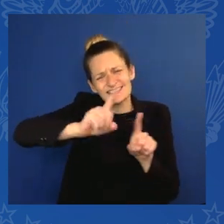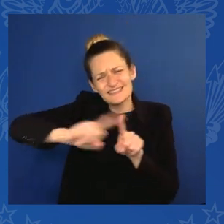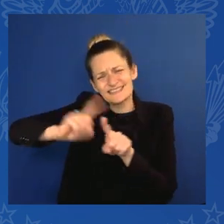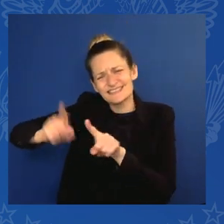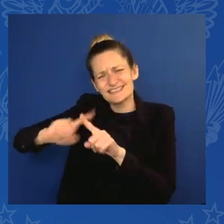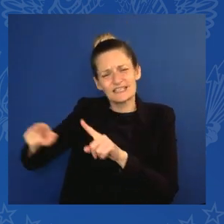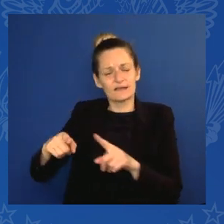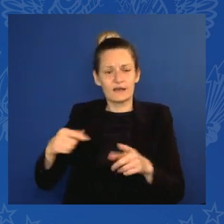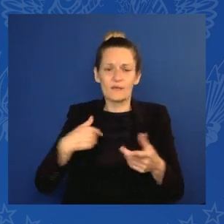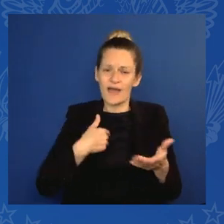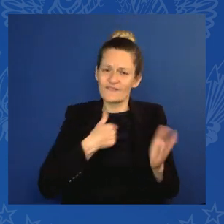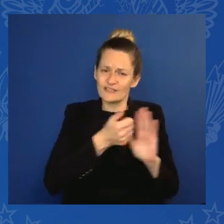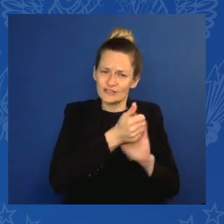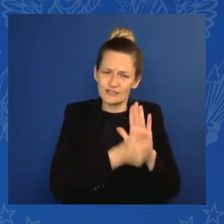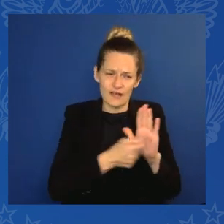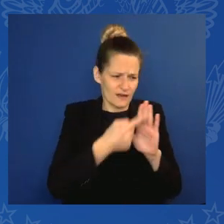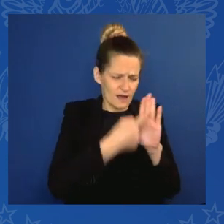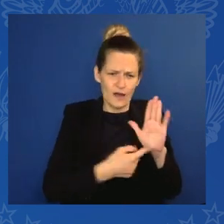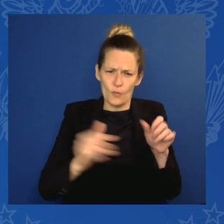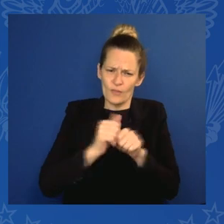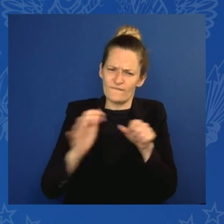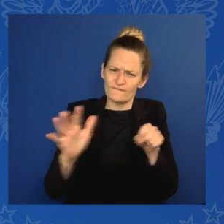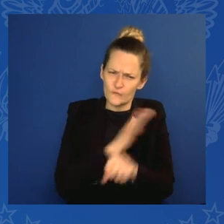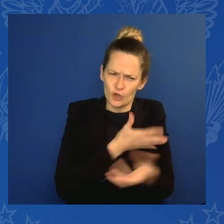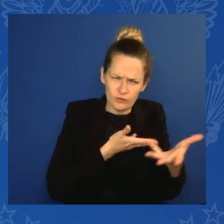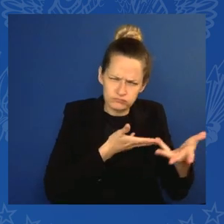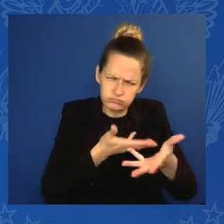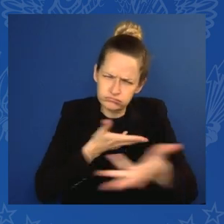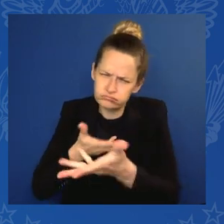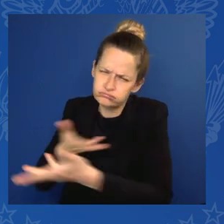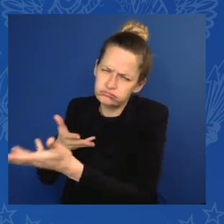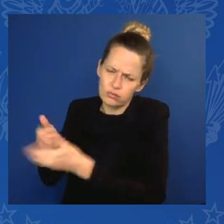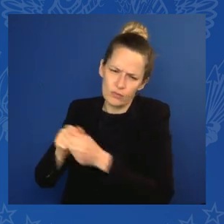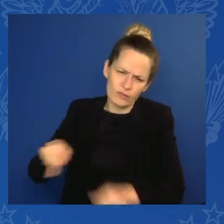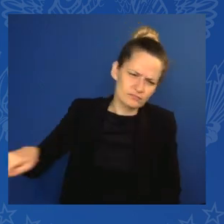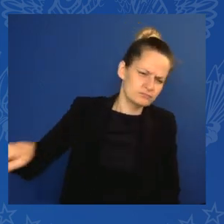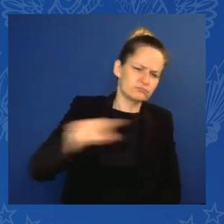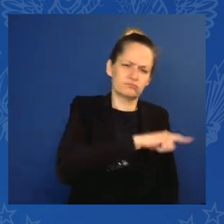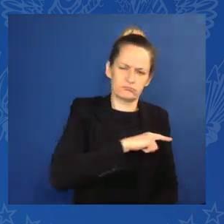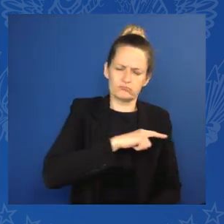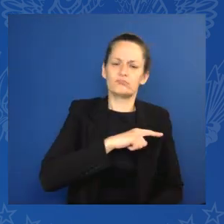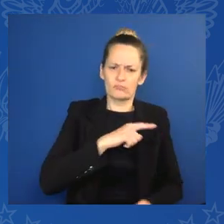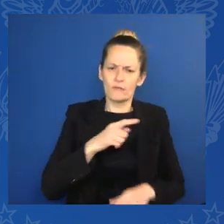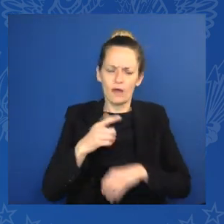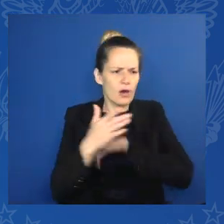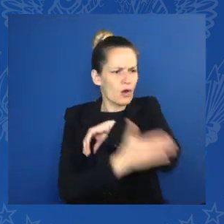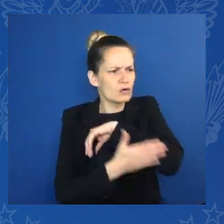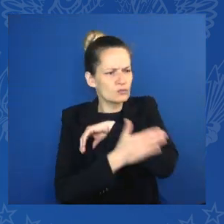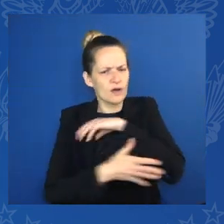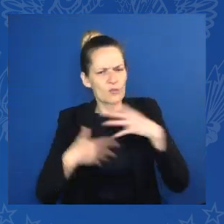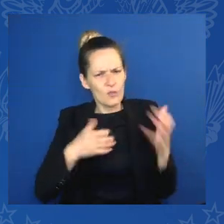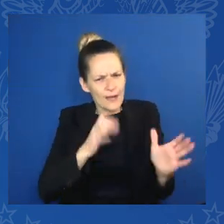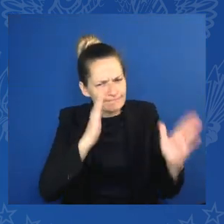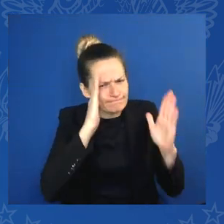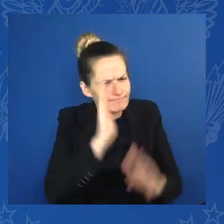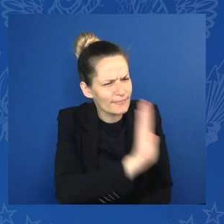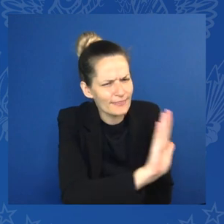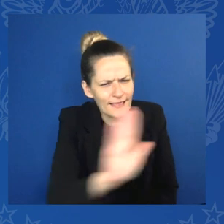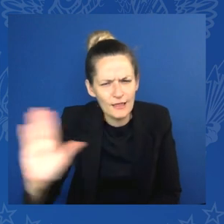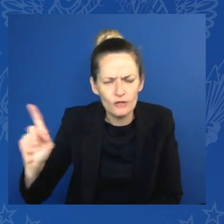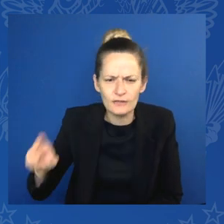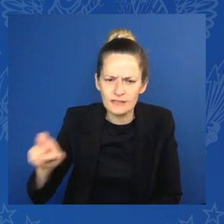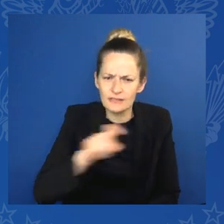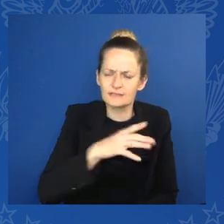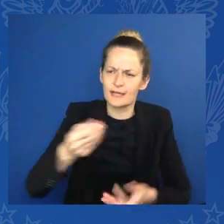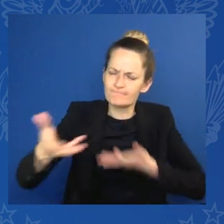concerned because that's our way to do business. So, my point is we need to see more of these projects get off the